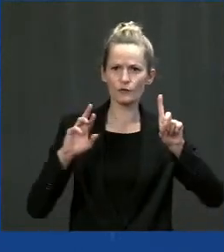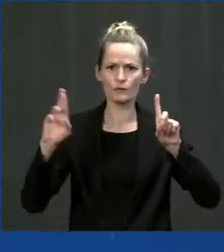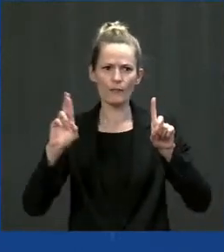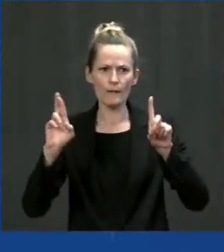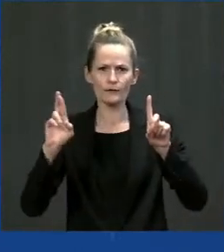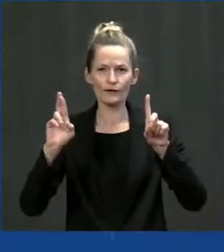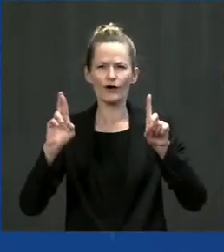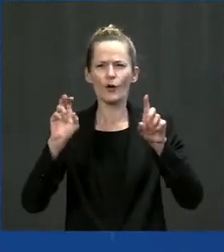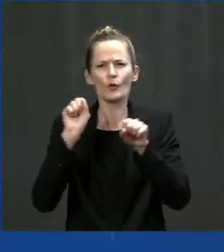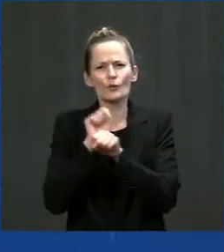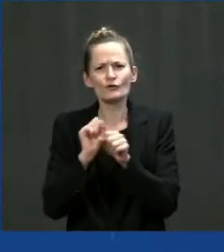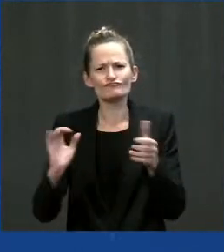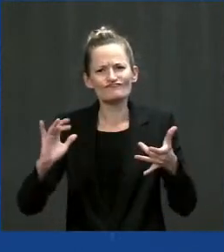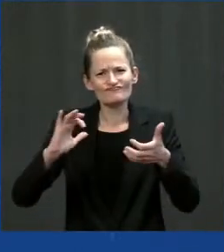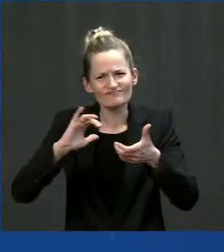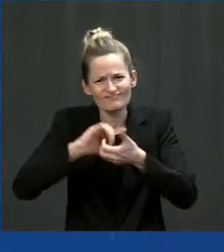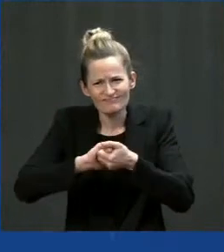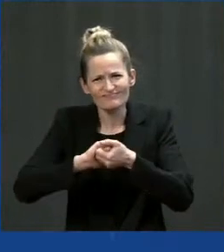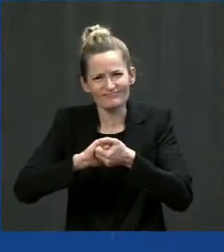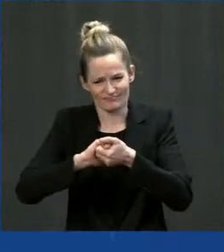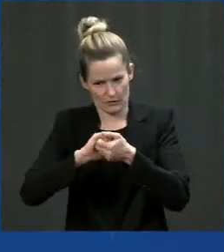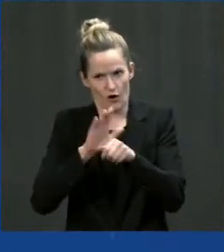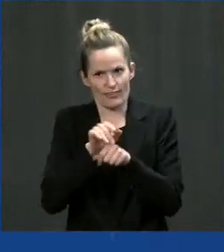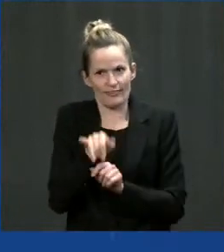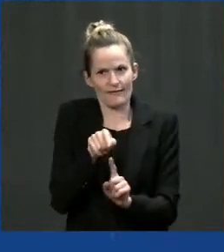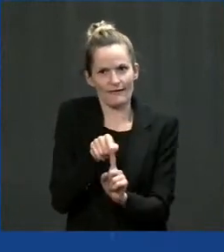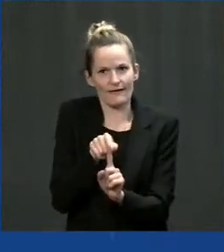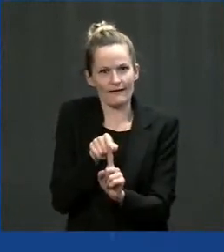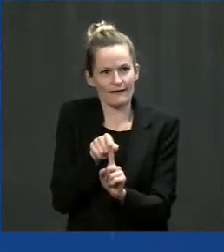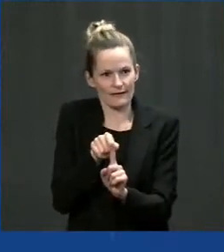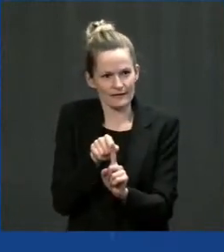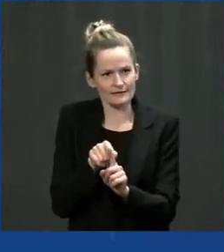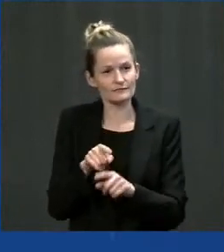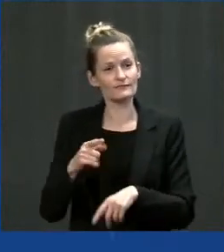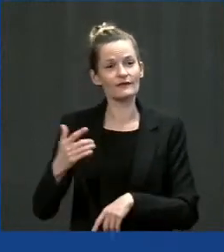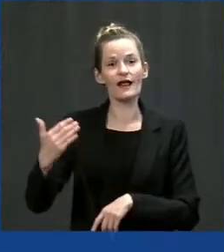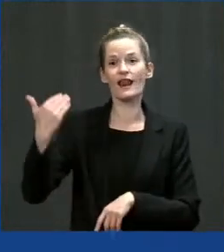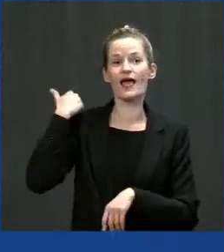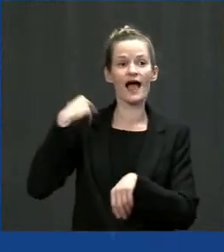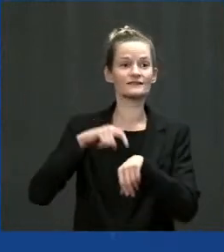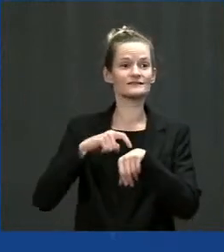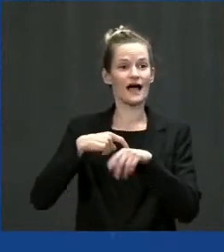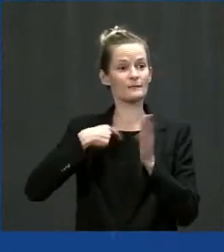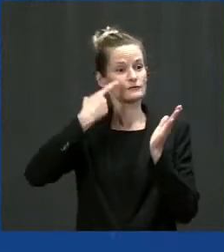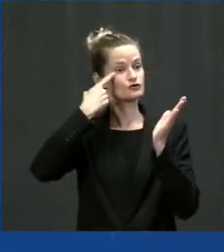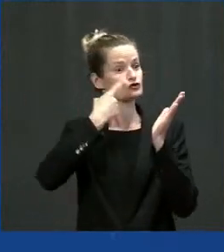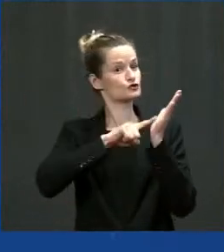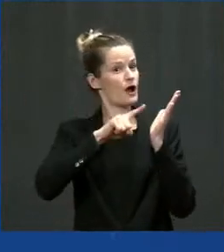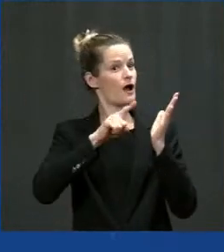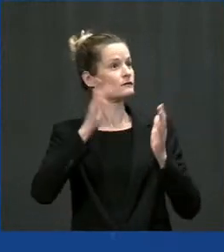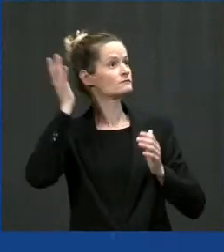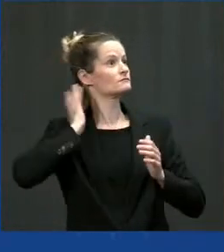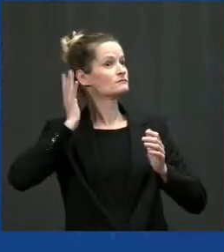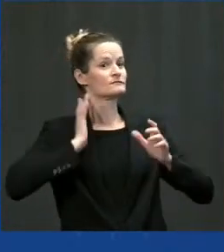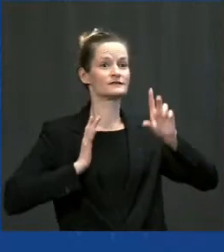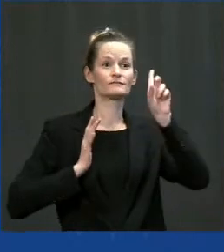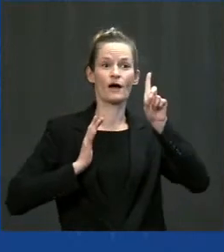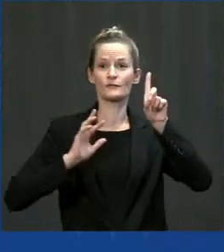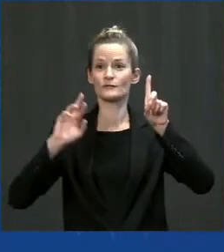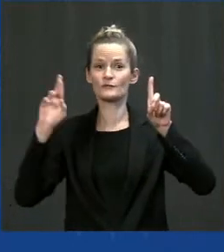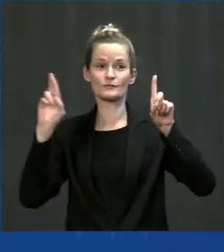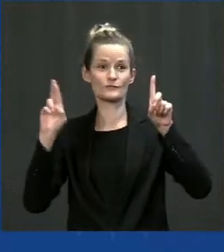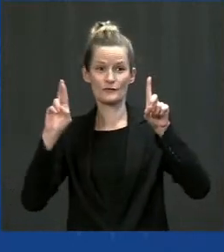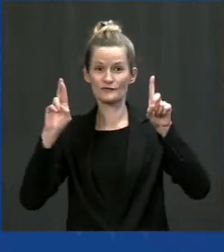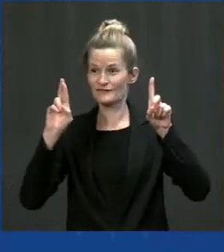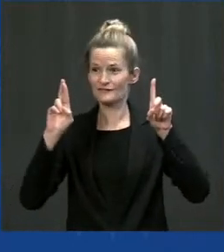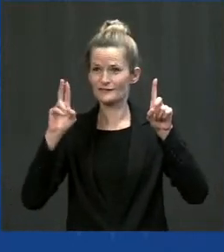And the last time I checked, both Republican and Democrats alike travel on our roadways and cross our bridges, use